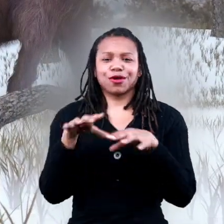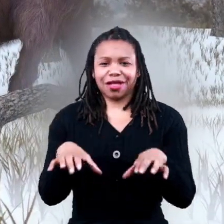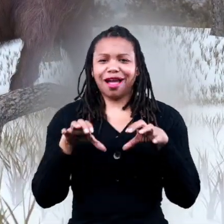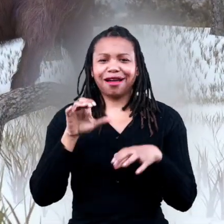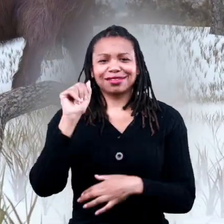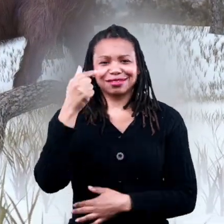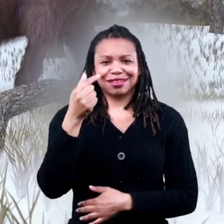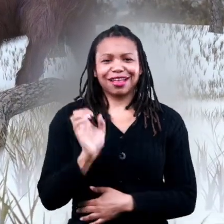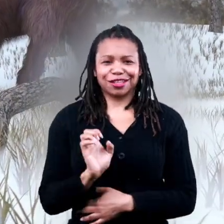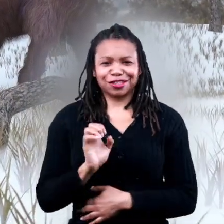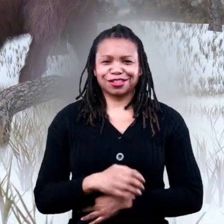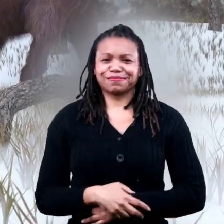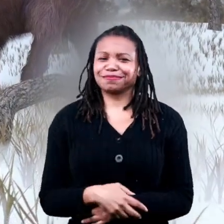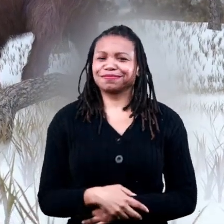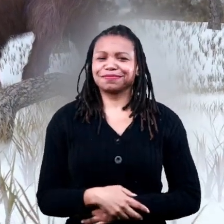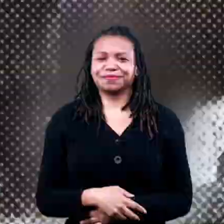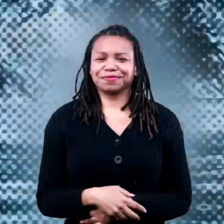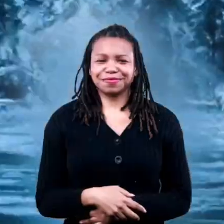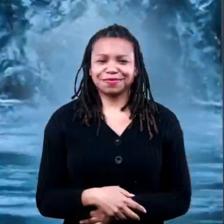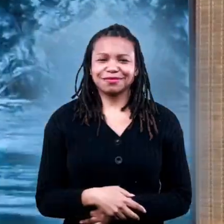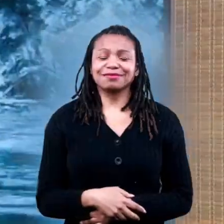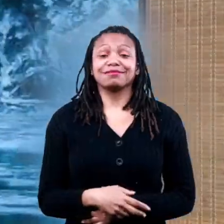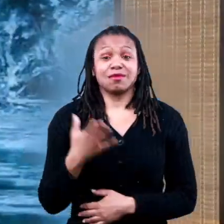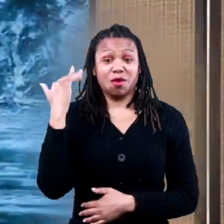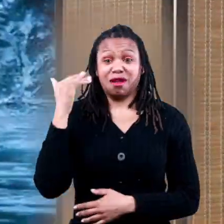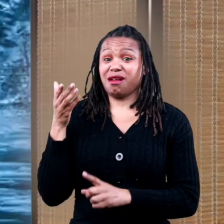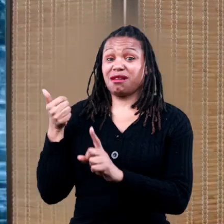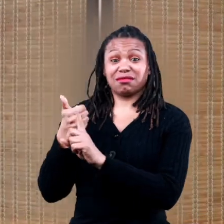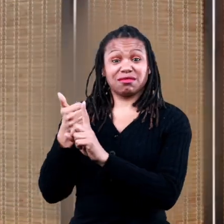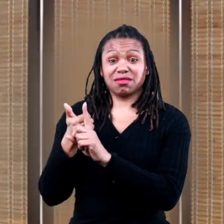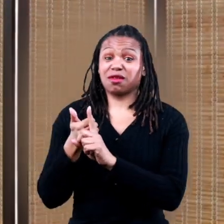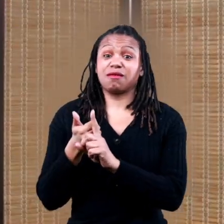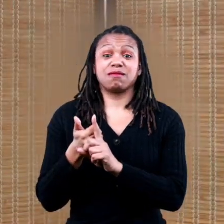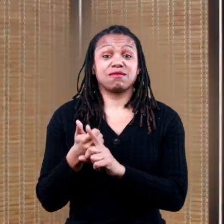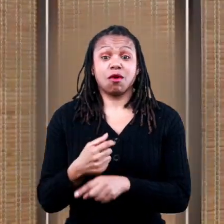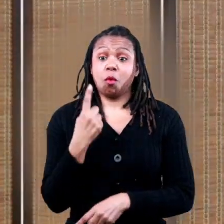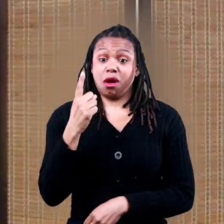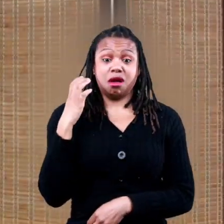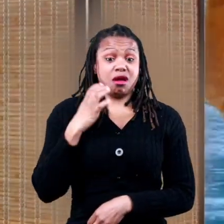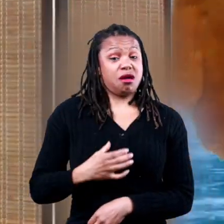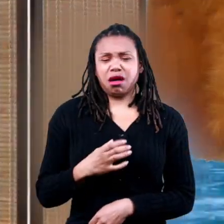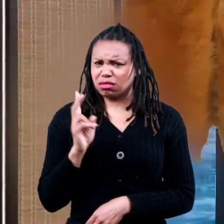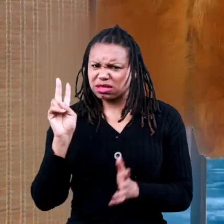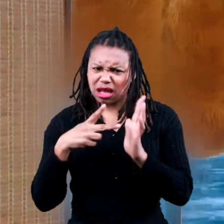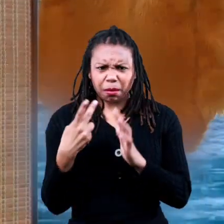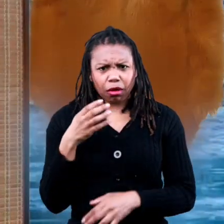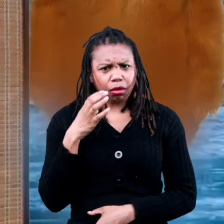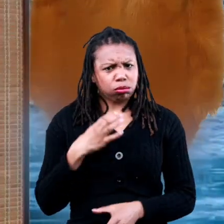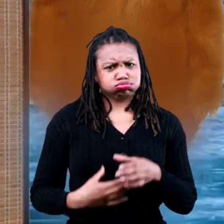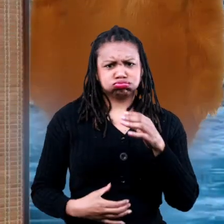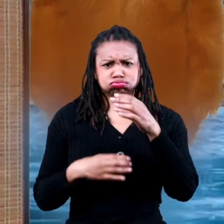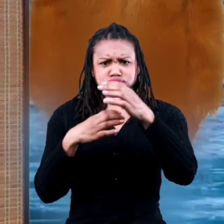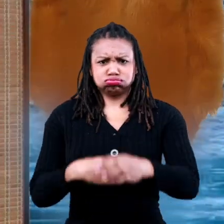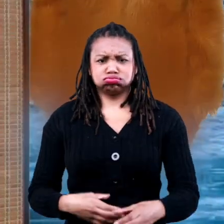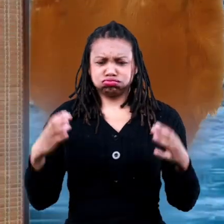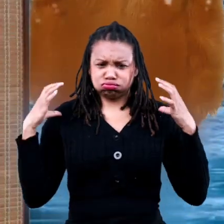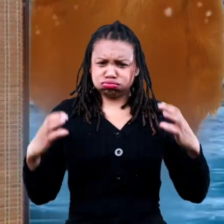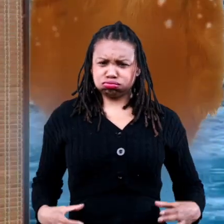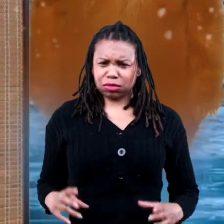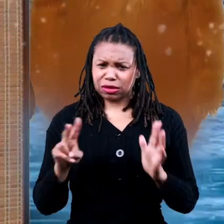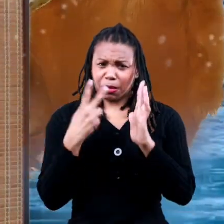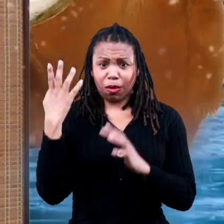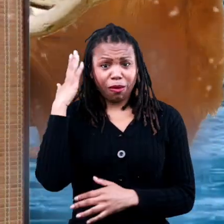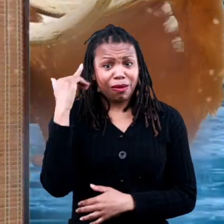one of the earth's ice ages which is why mammoths had not one but two layers of fur